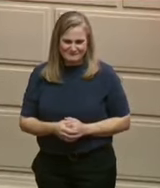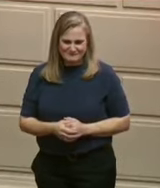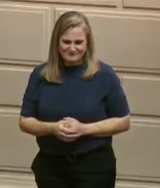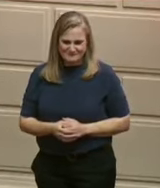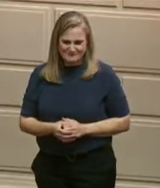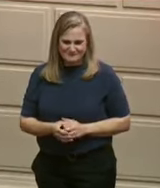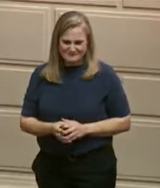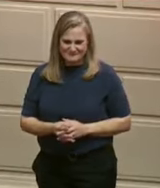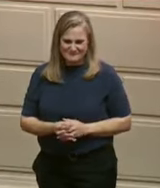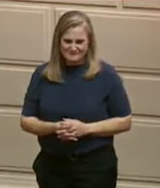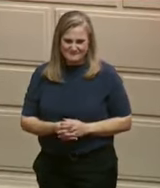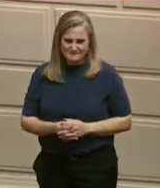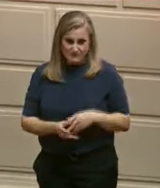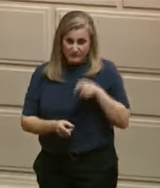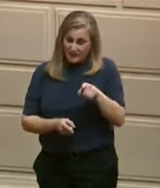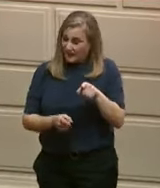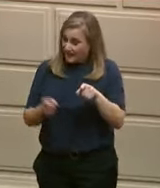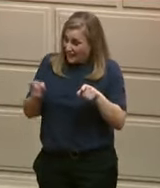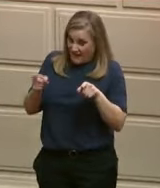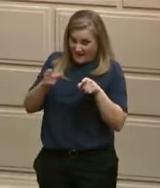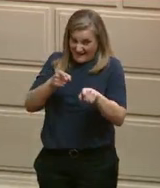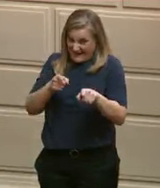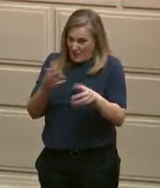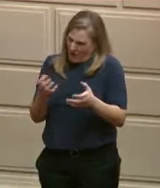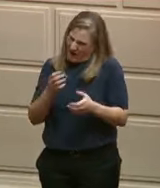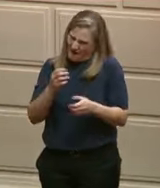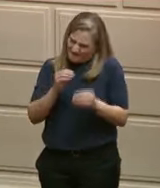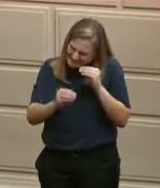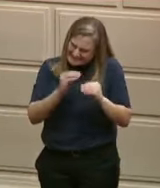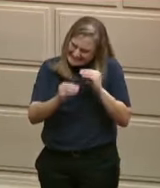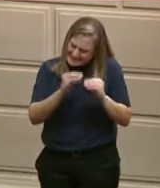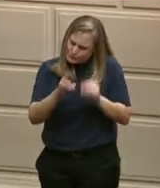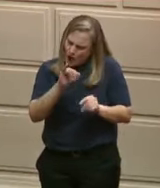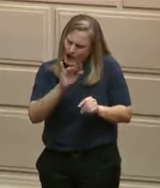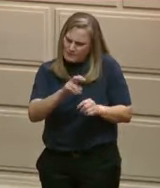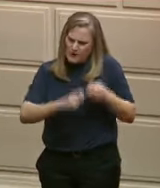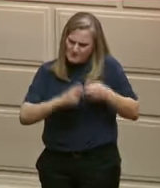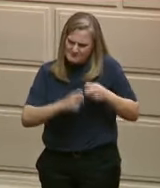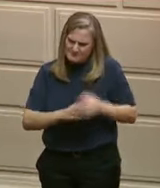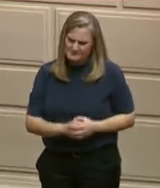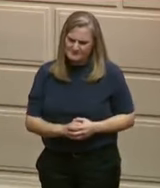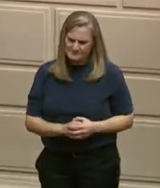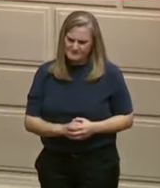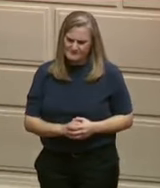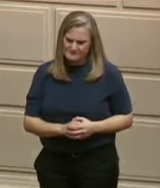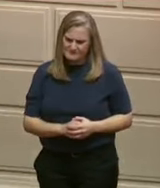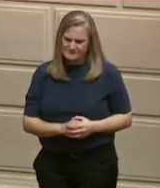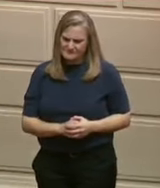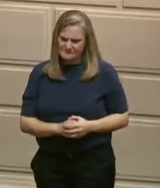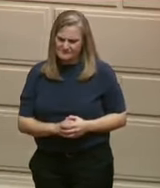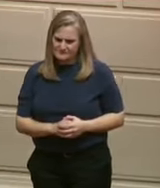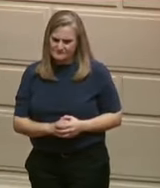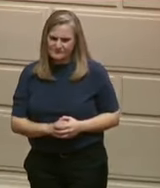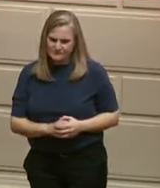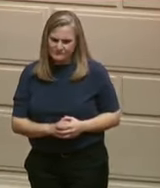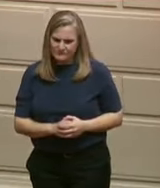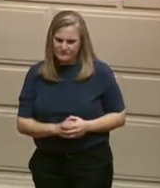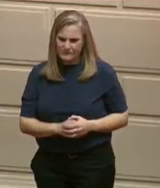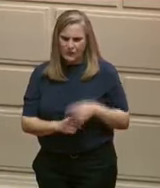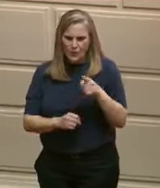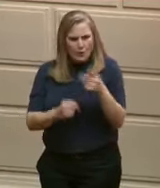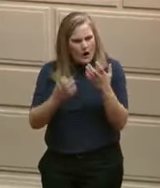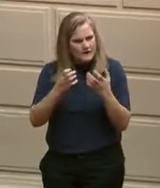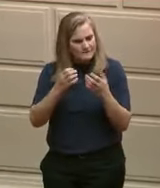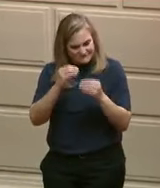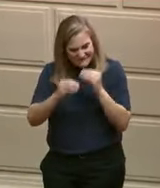the longstanding challenges we inherited at Eleanor Slater Hospital. And made significant progress in improving